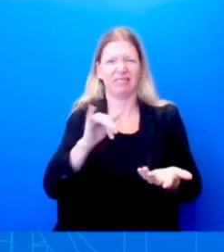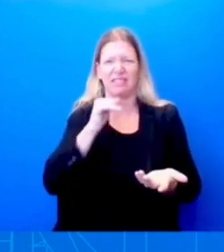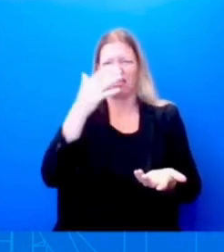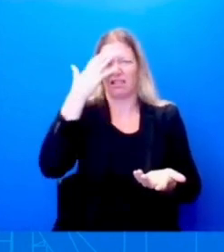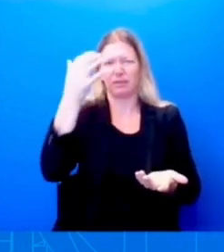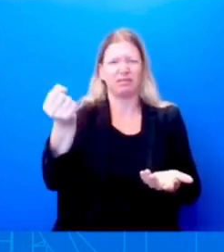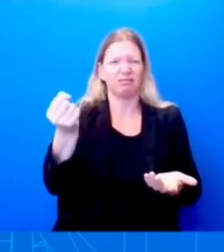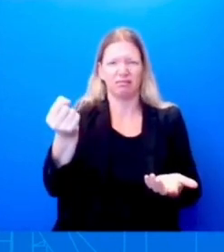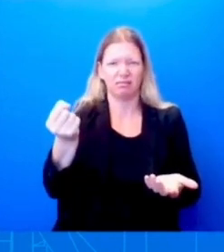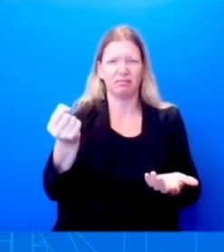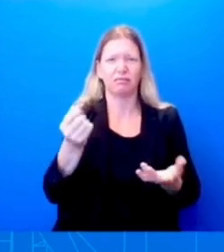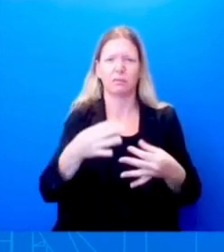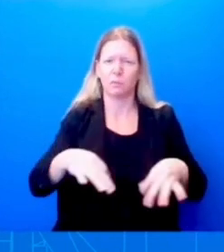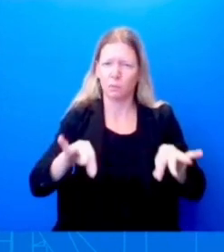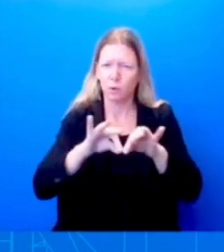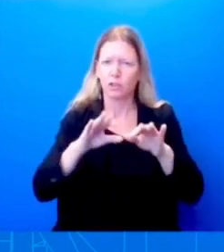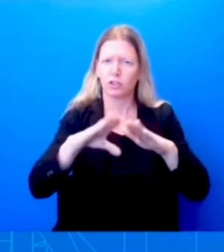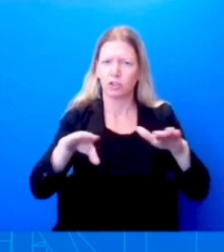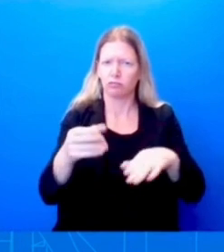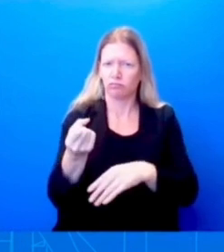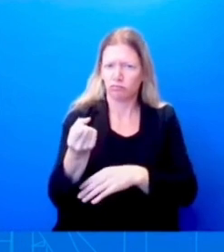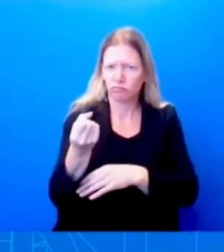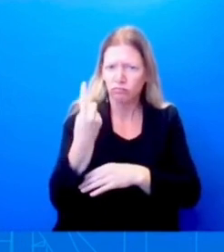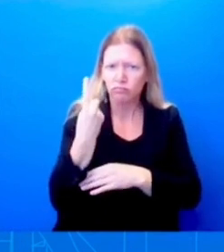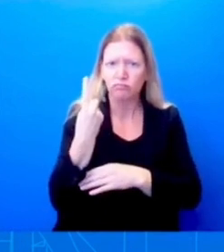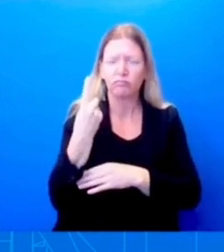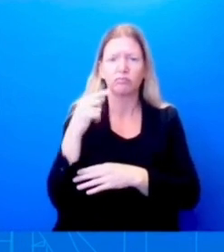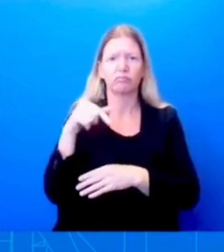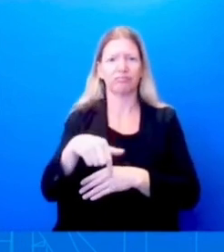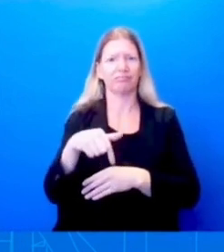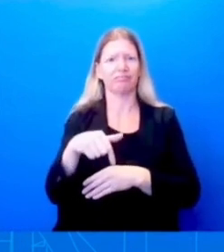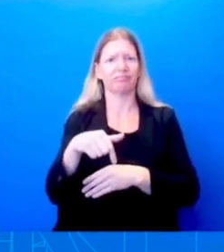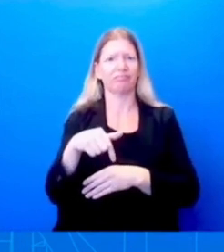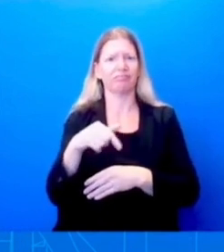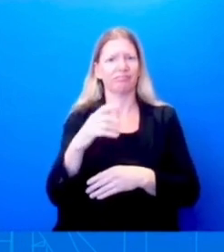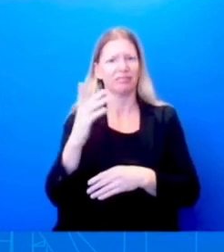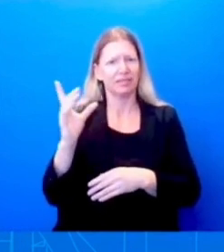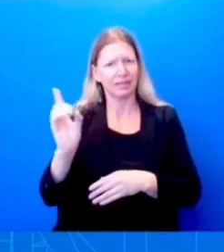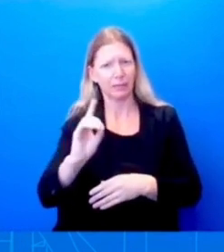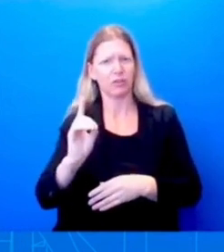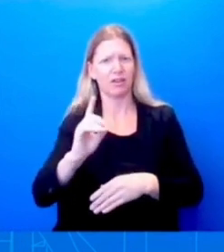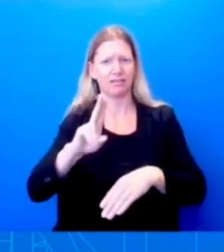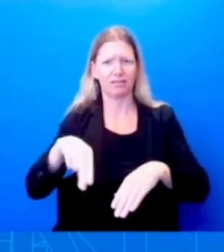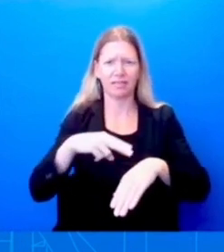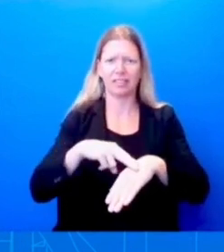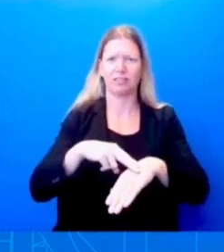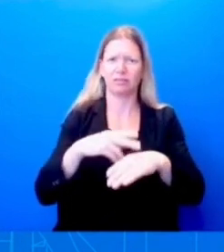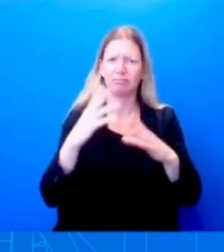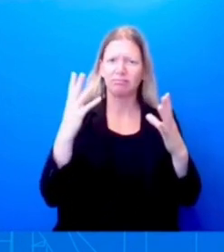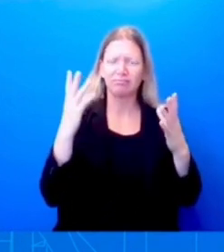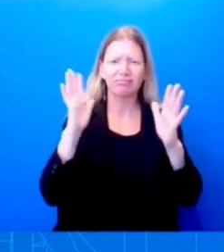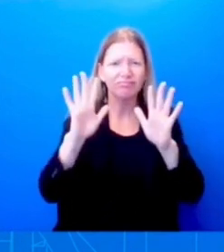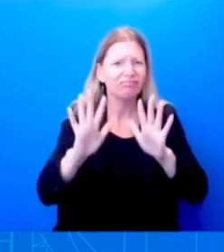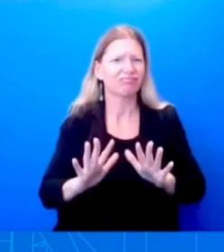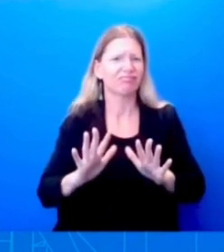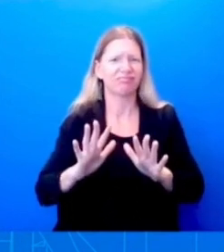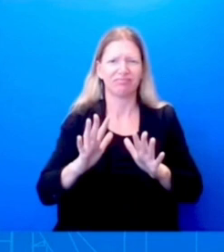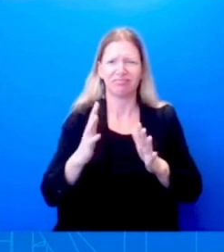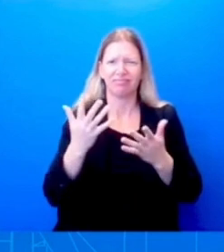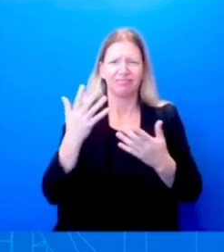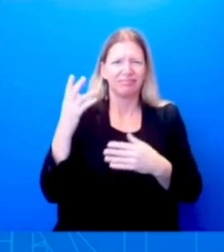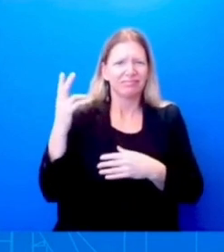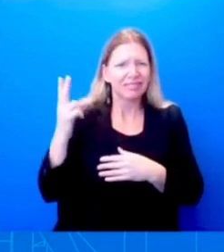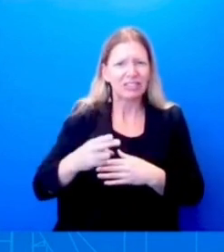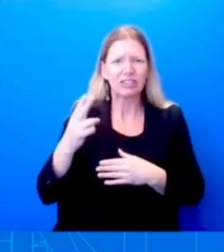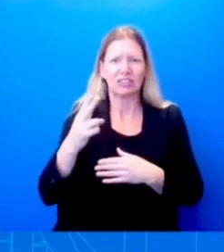nation in the history of the world, but also the challenges that brought us to this point. So I do know this is something that the president and vice president feel very strongly about. And we'll